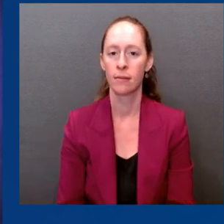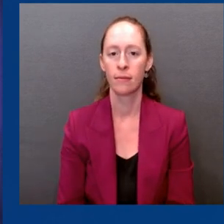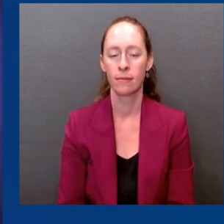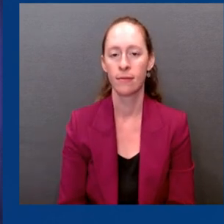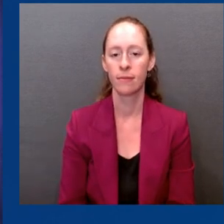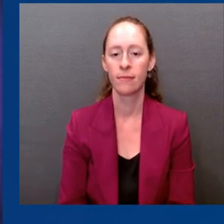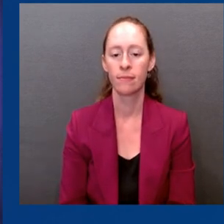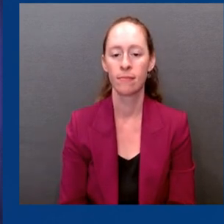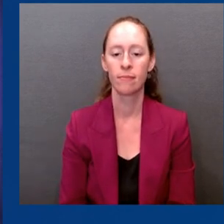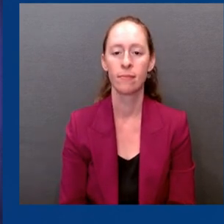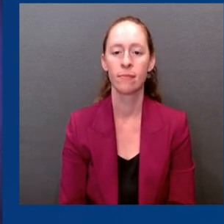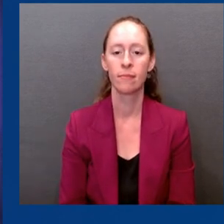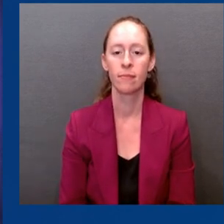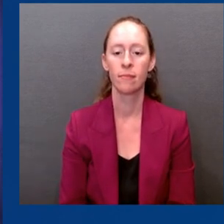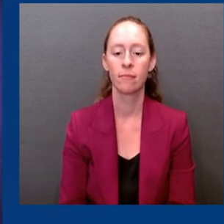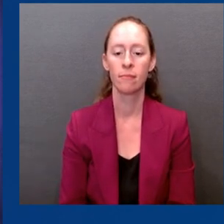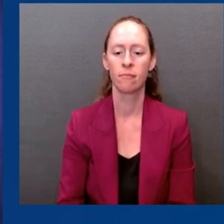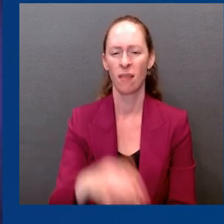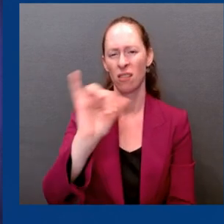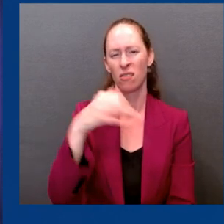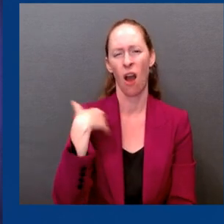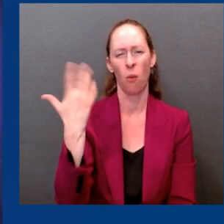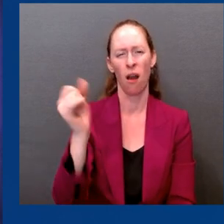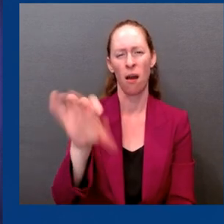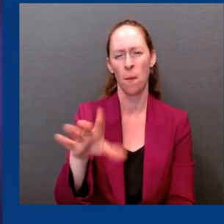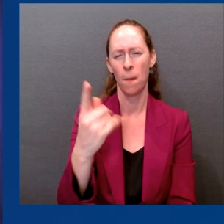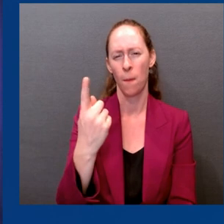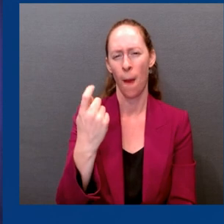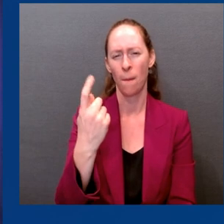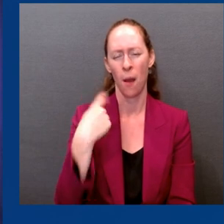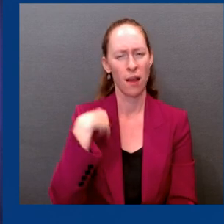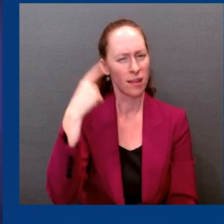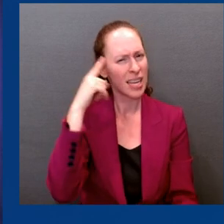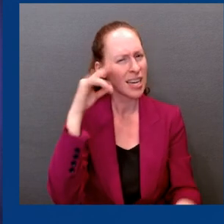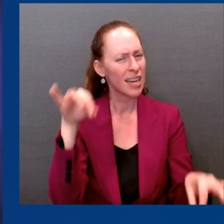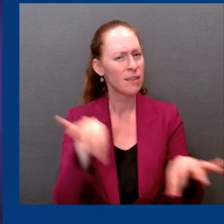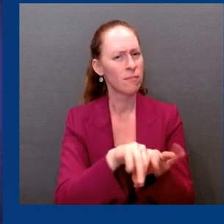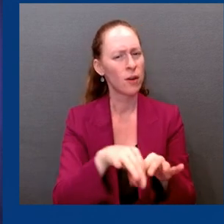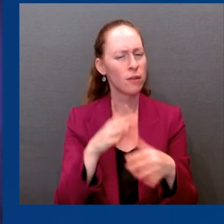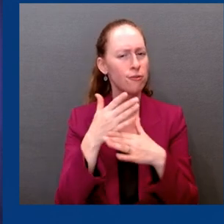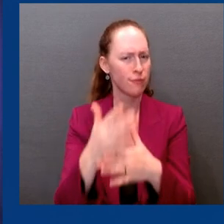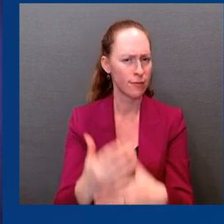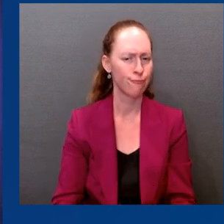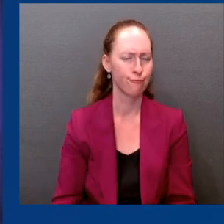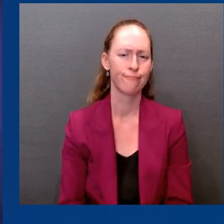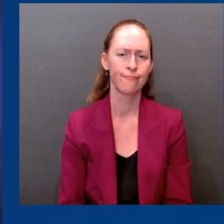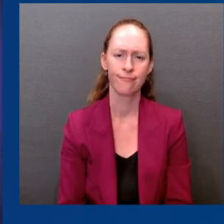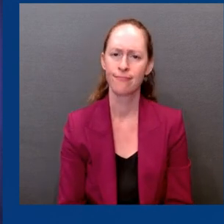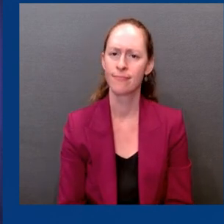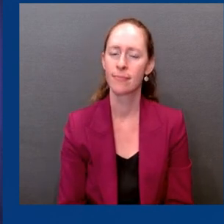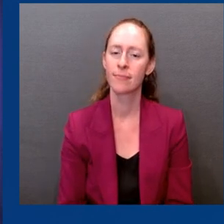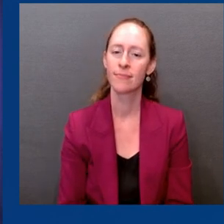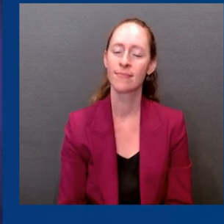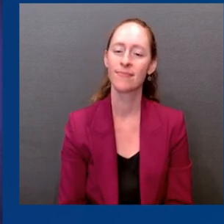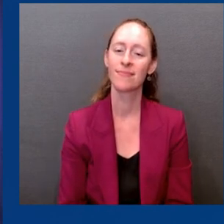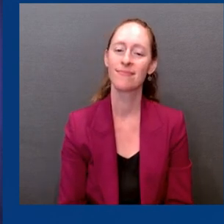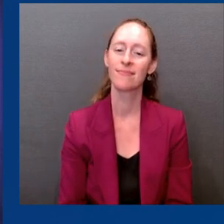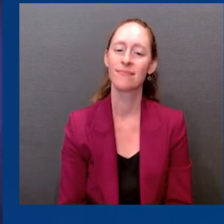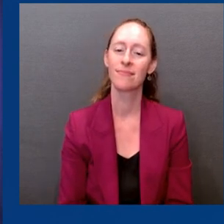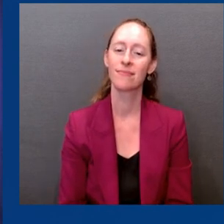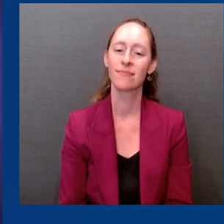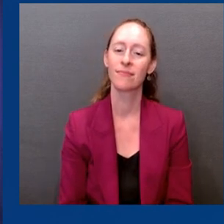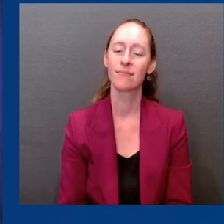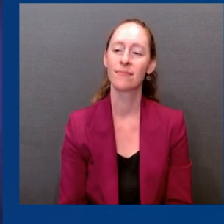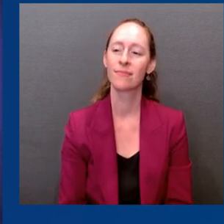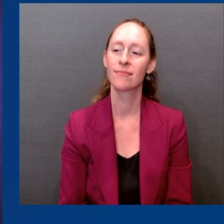I think it's really important and builds on Rochelle's point. If we think back to where we were two years